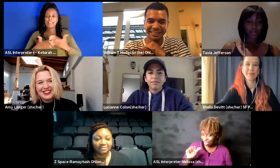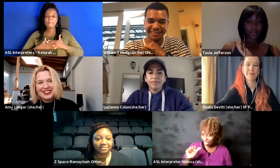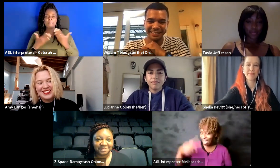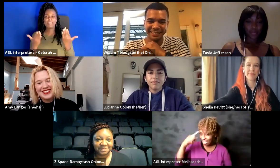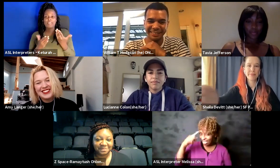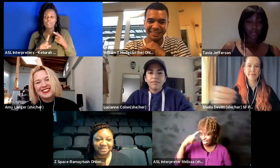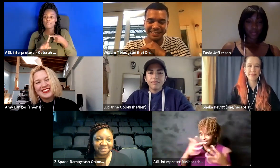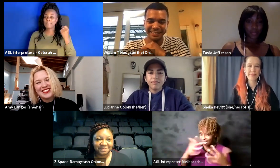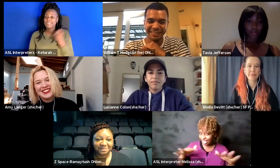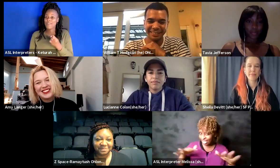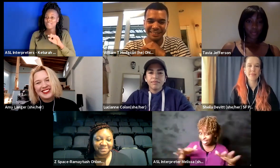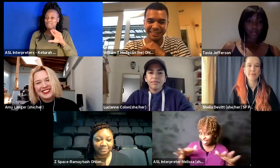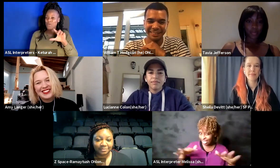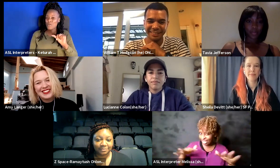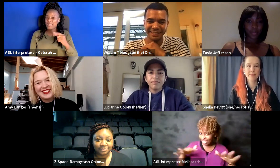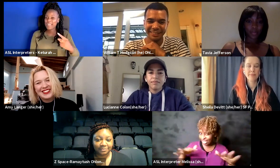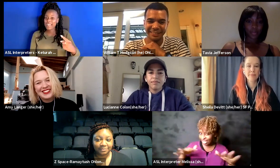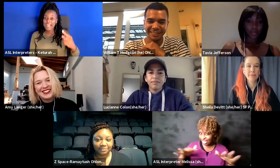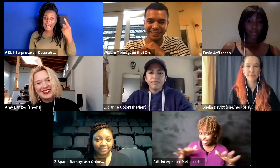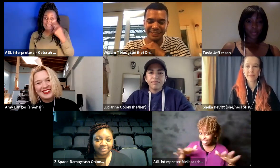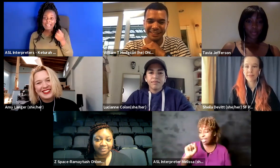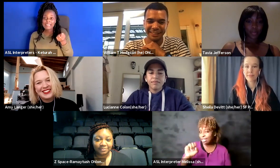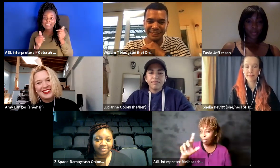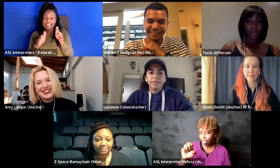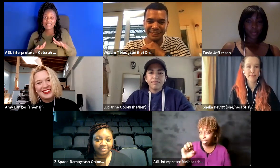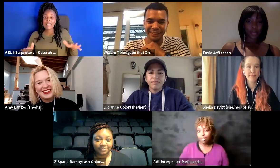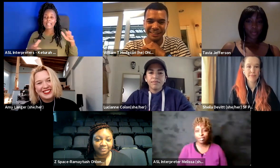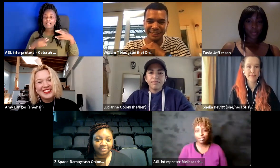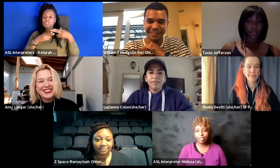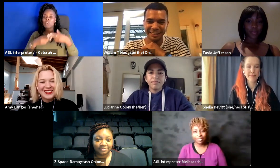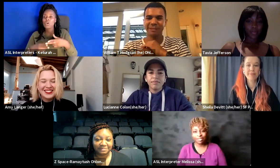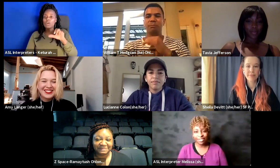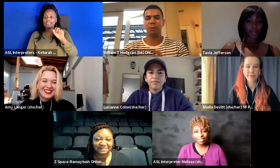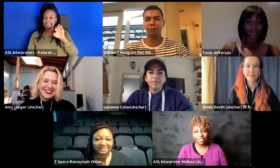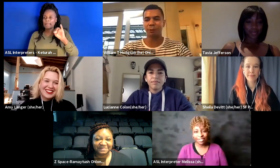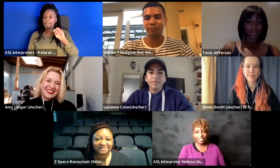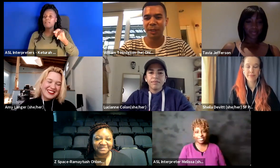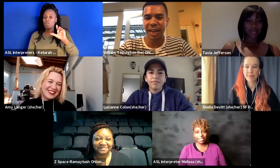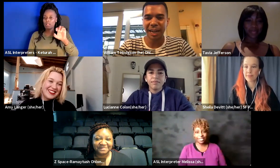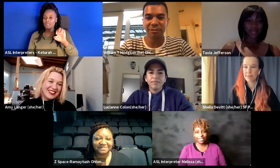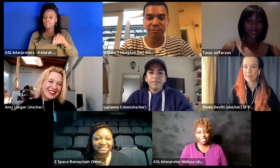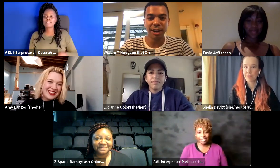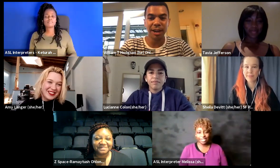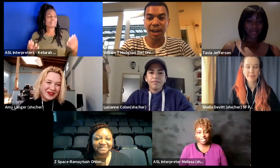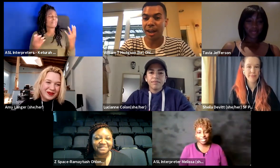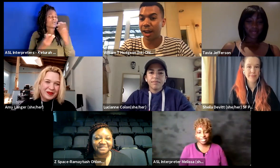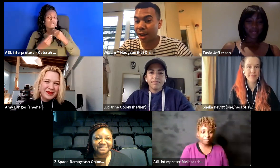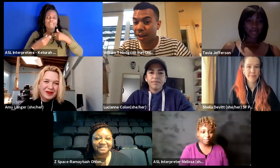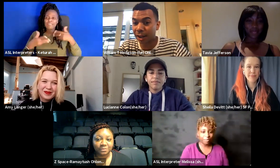Florida, and I think this land is called Seminole. Beautiful. And